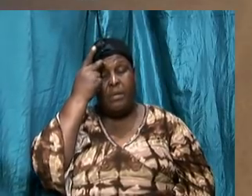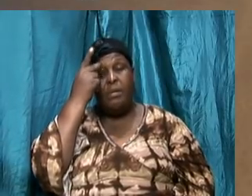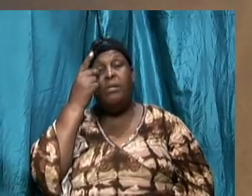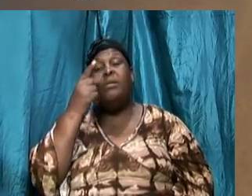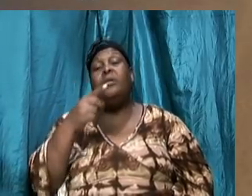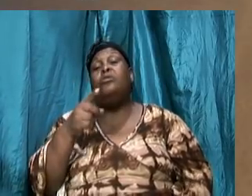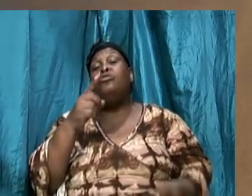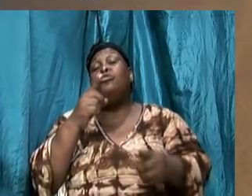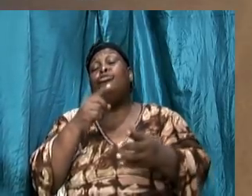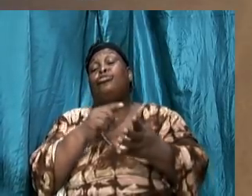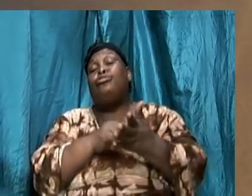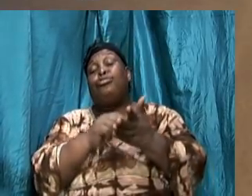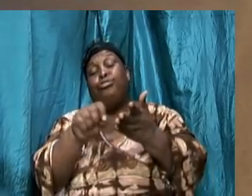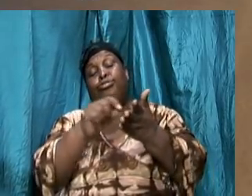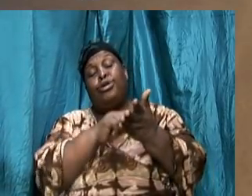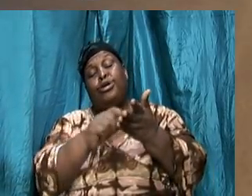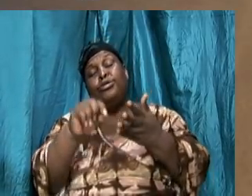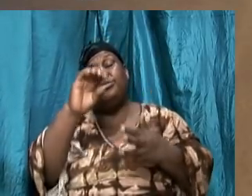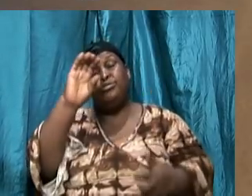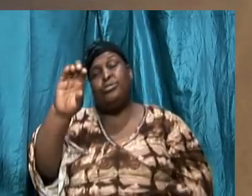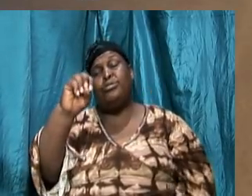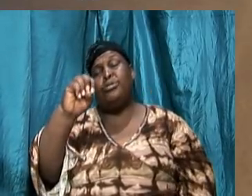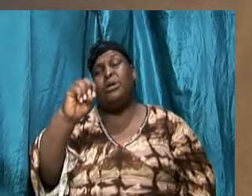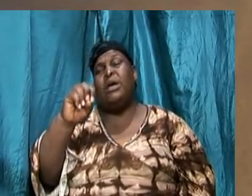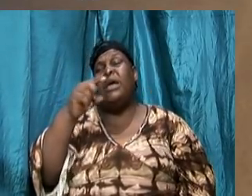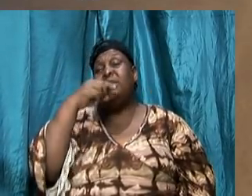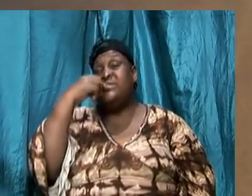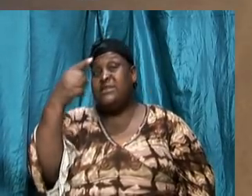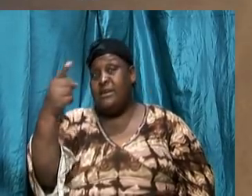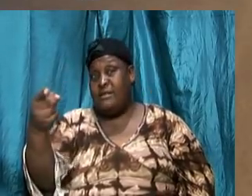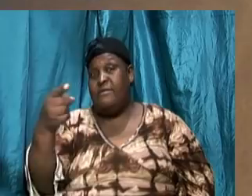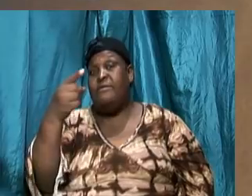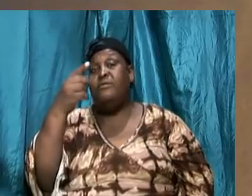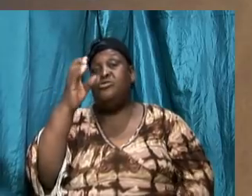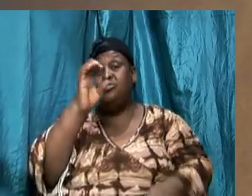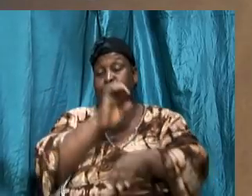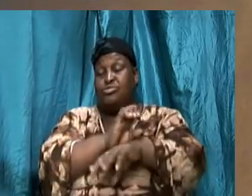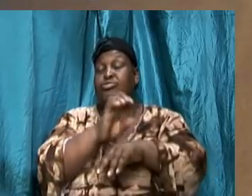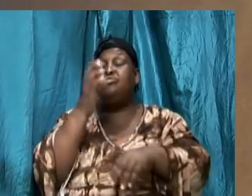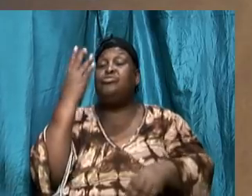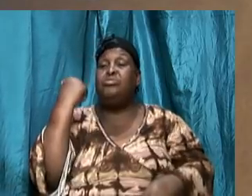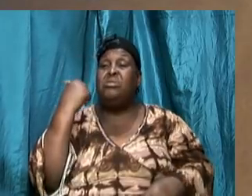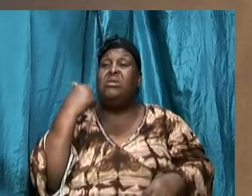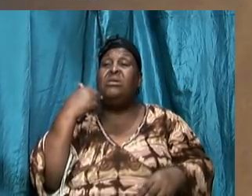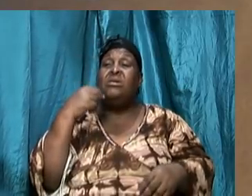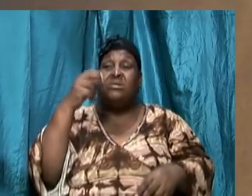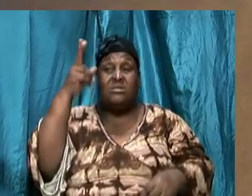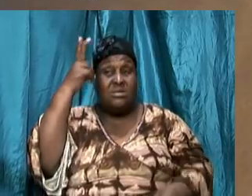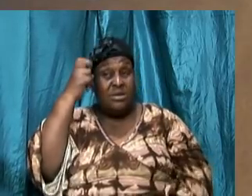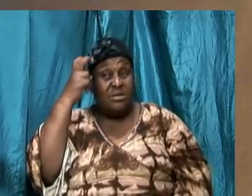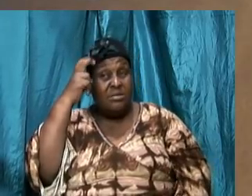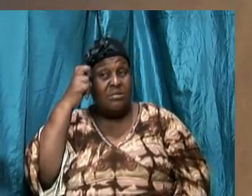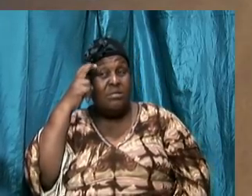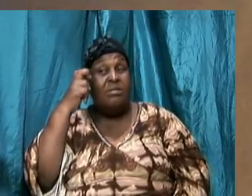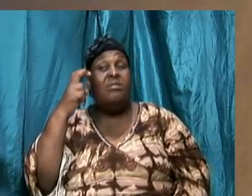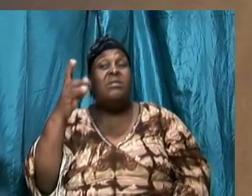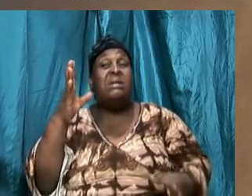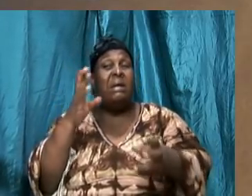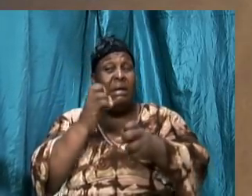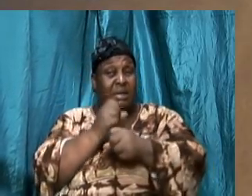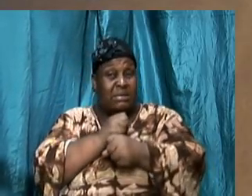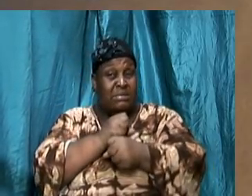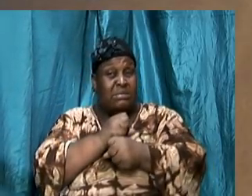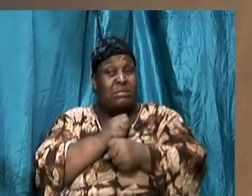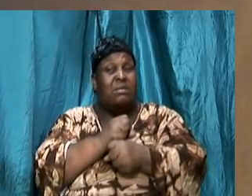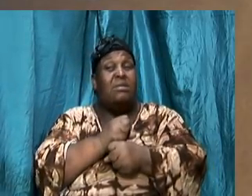Corinthians, warning them, admonishing them, he said, lest Satan should get an advantage of